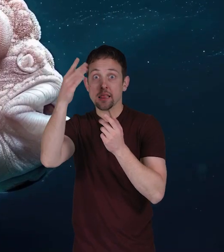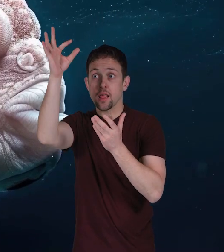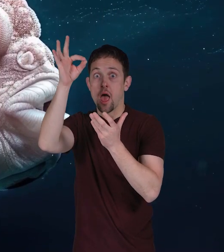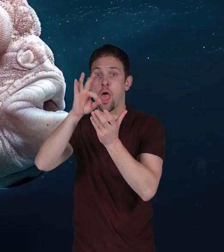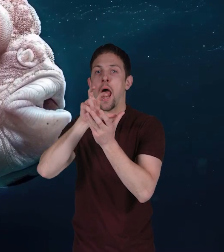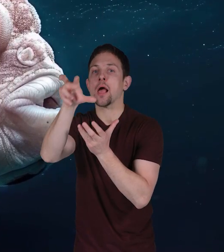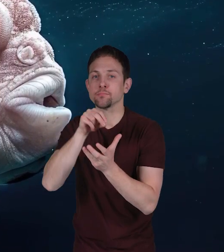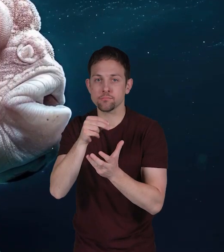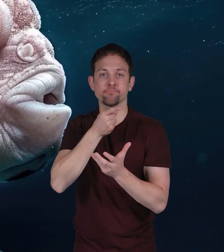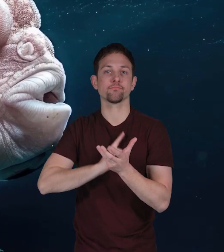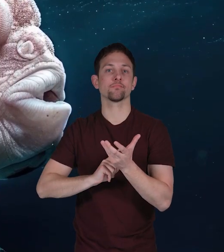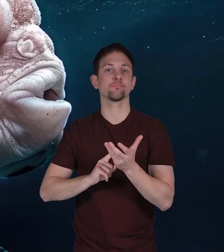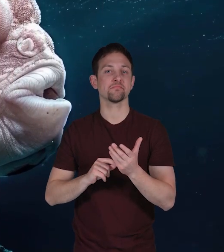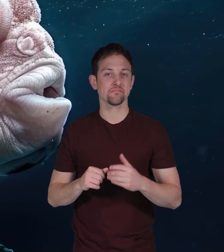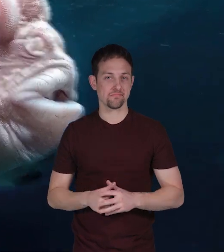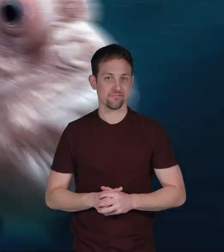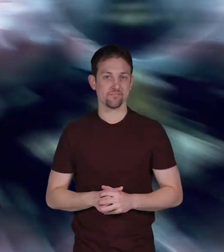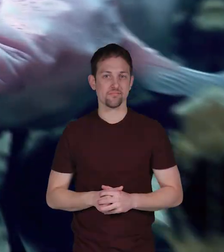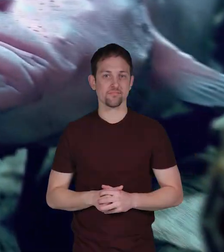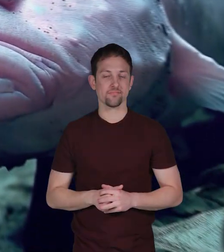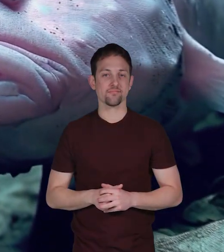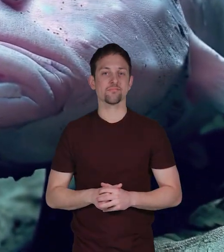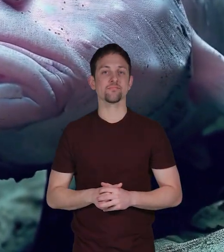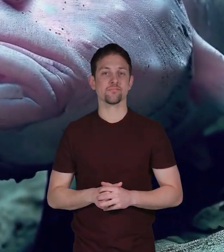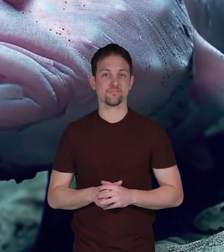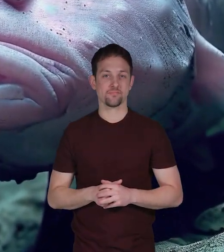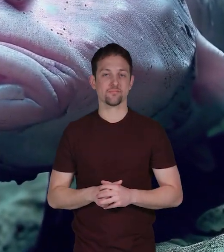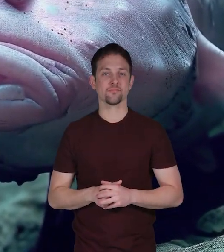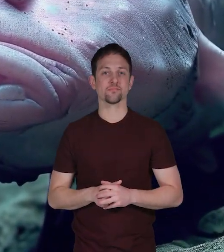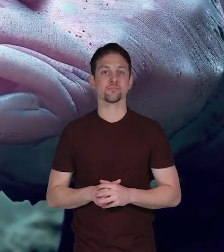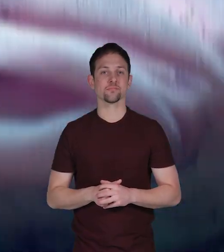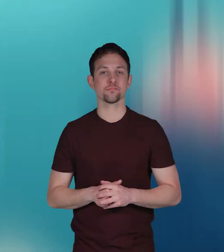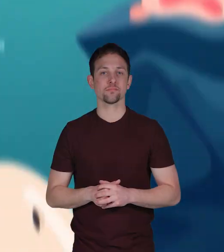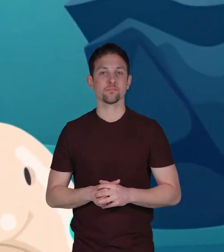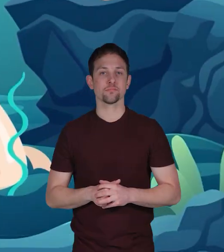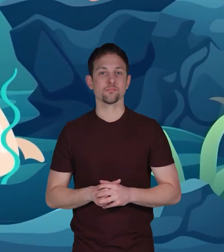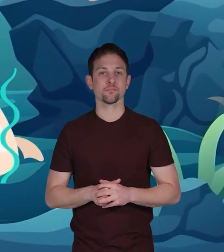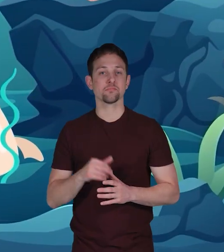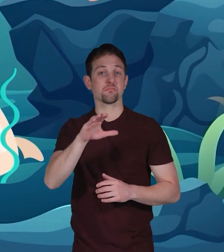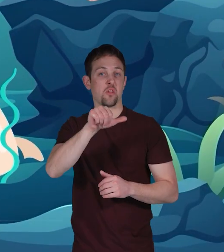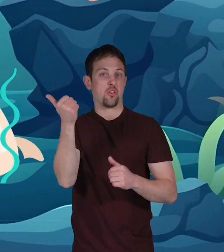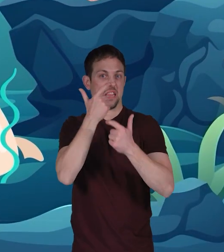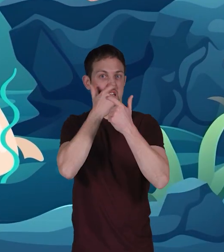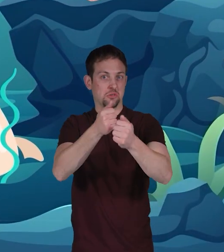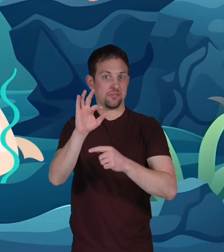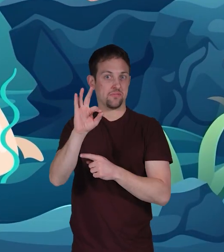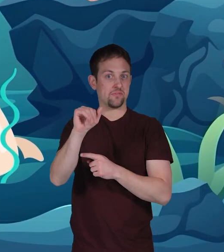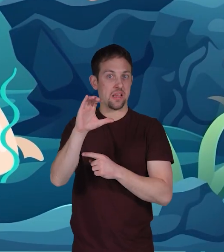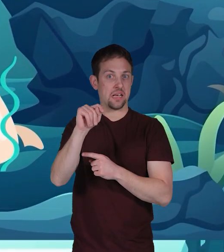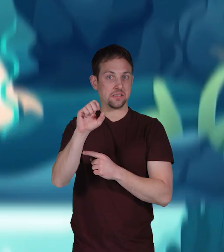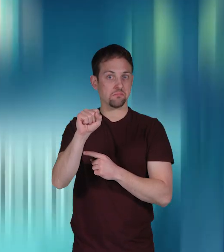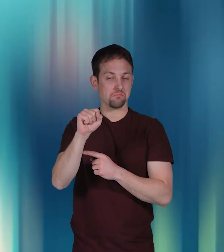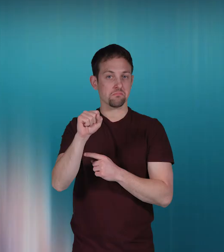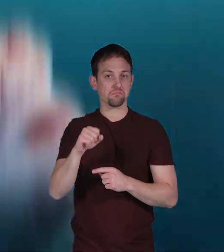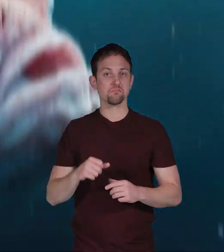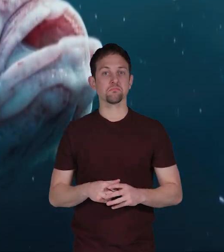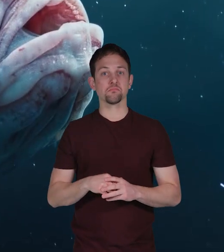anything edible floats into its jaws then they suck it in other interesting facts